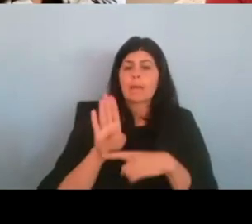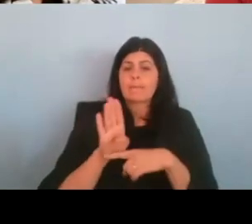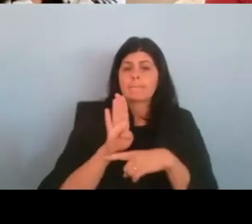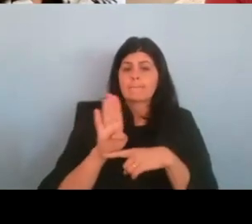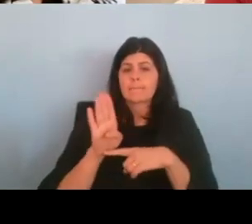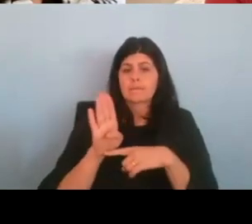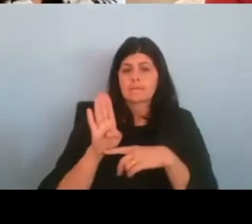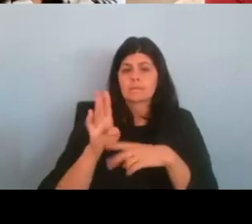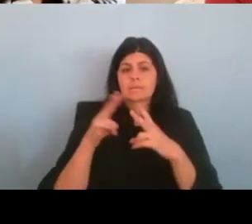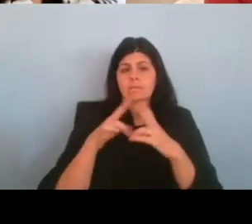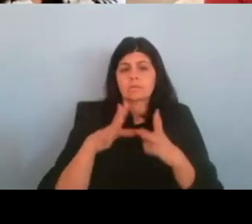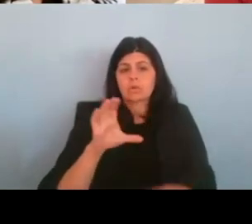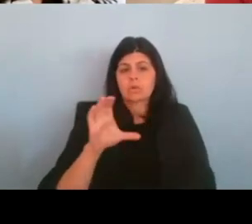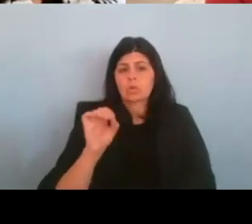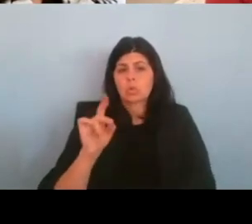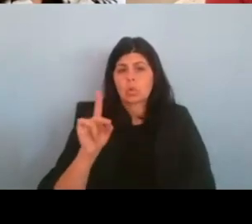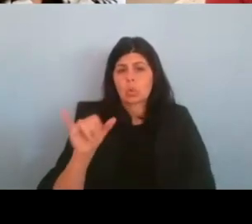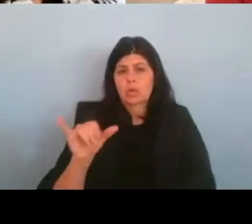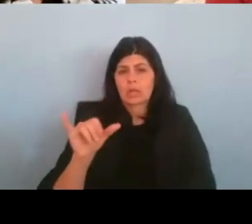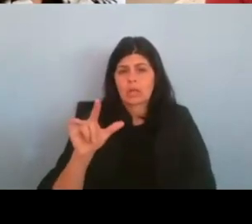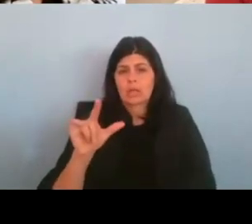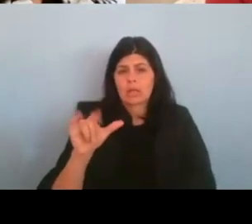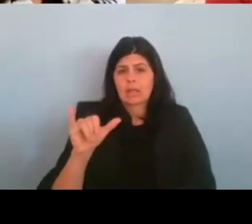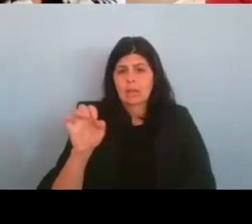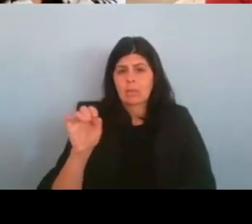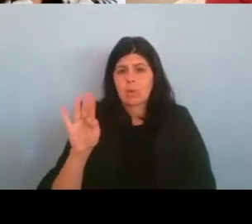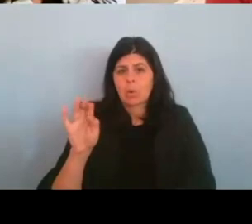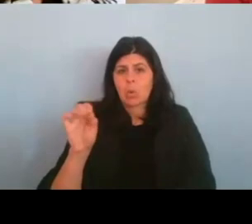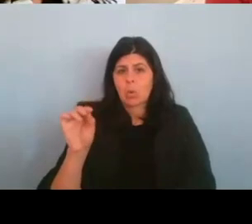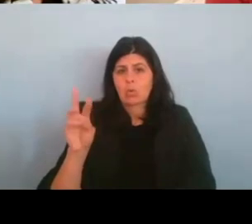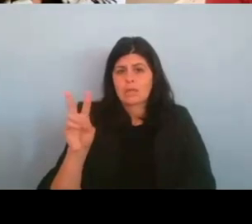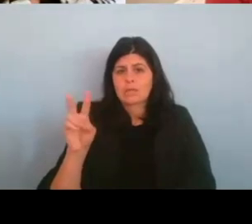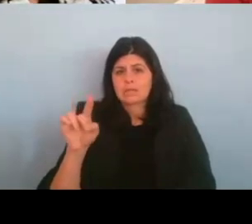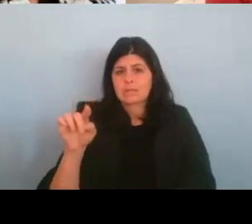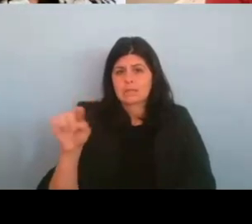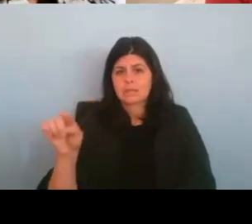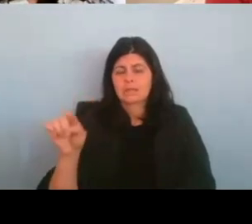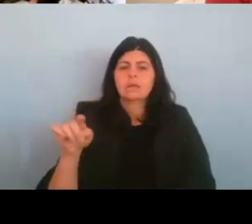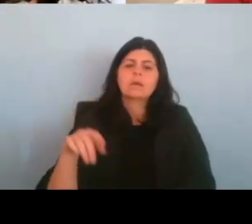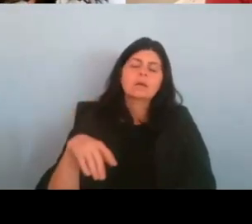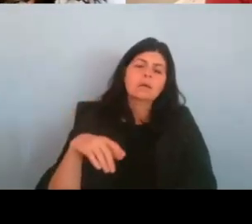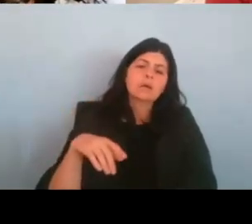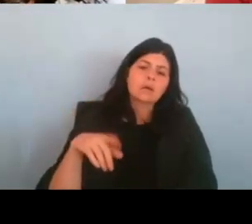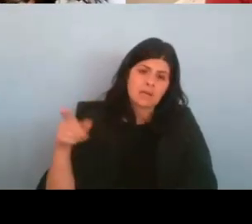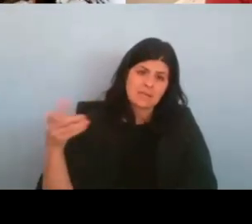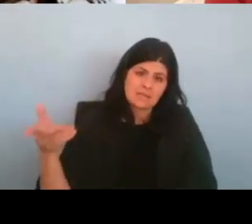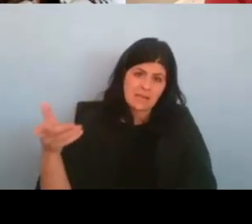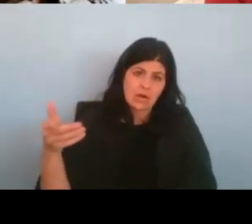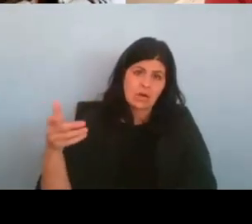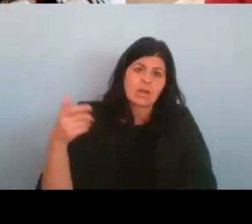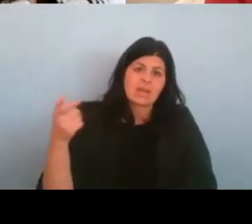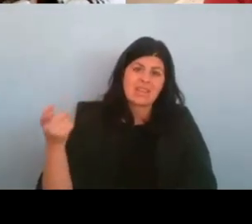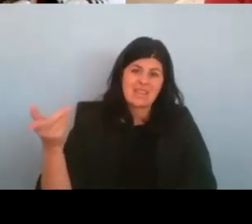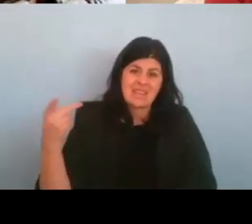Cody, uh, Cody Leibowitz. I think he's on this, uh, he's on this webinar watching us right now. He and I started bird mind together and, uh, our